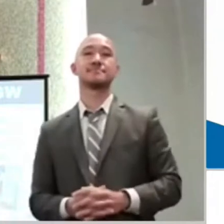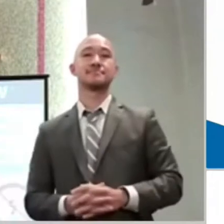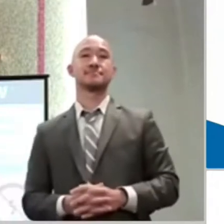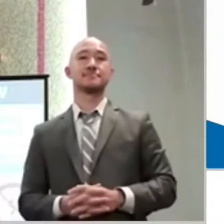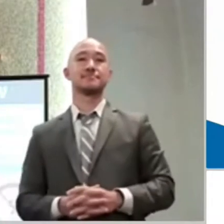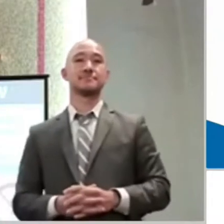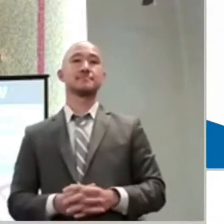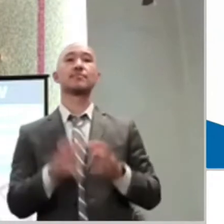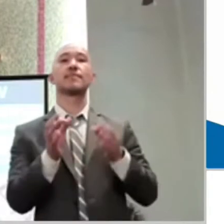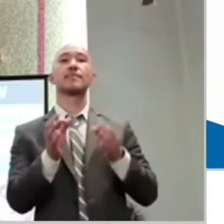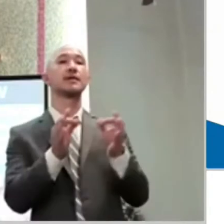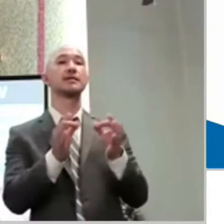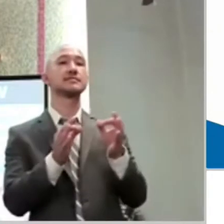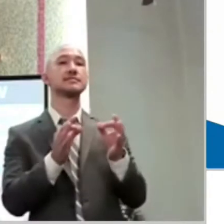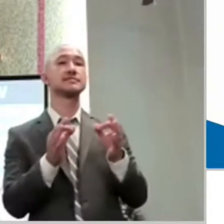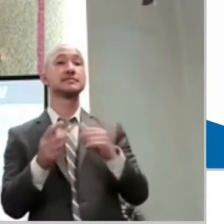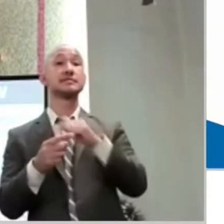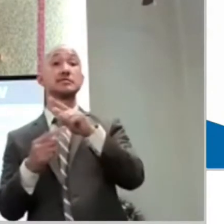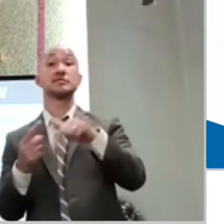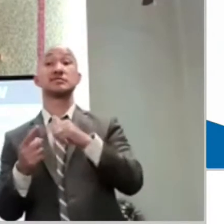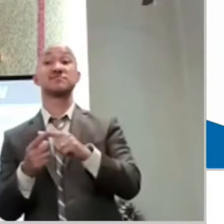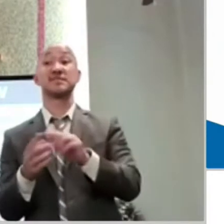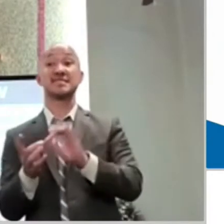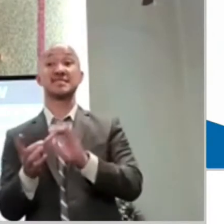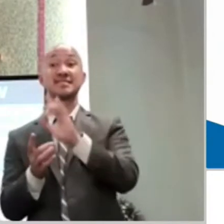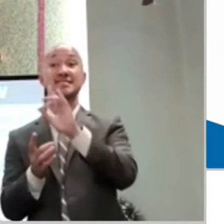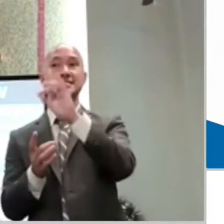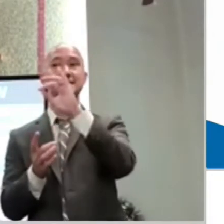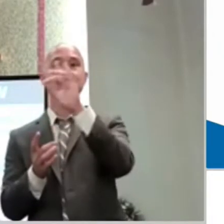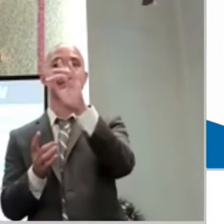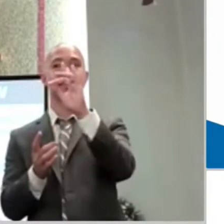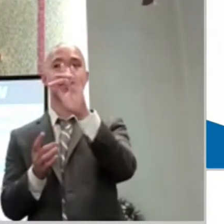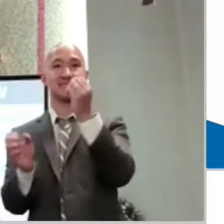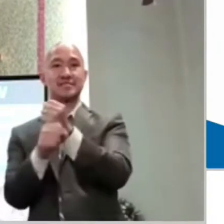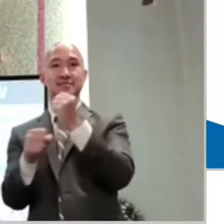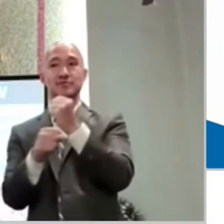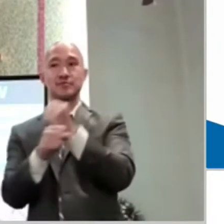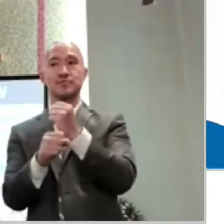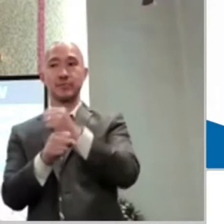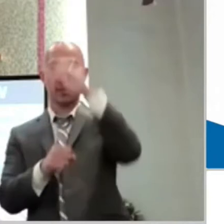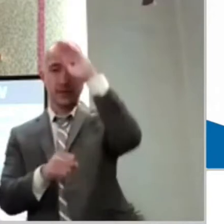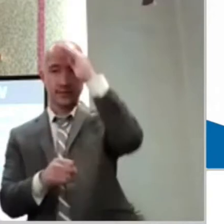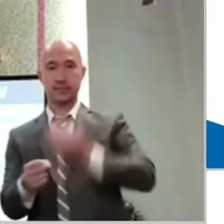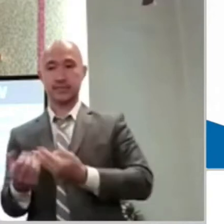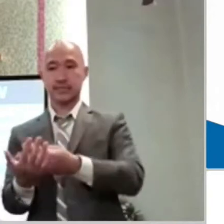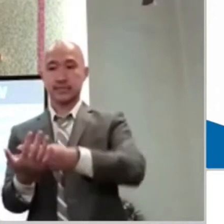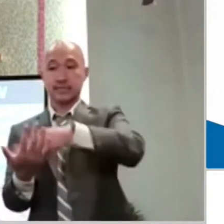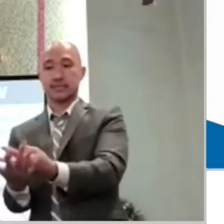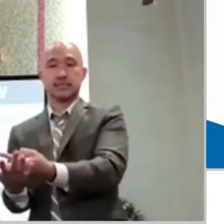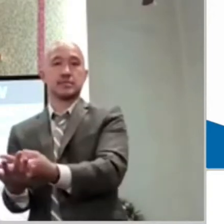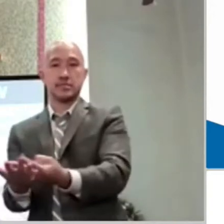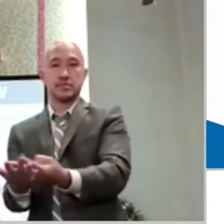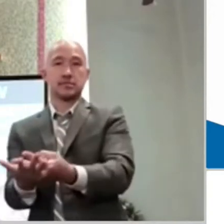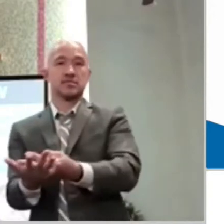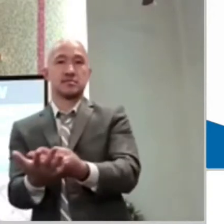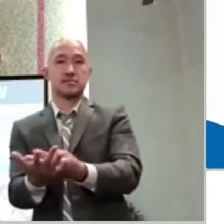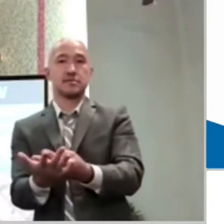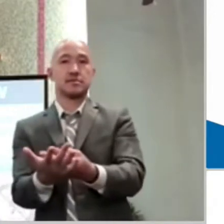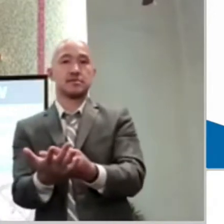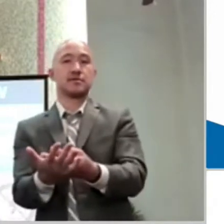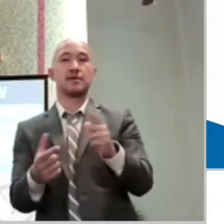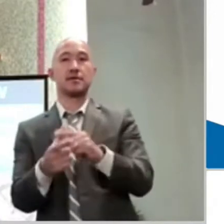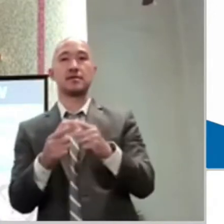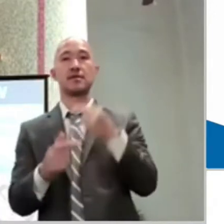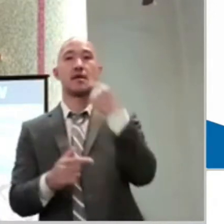He explains here, whenever the spirit brings on a seizure, it throws him to the ground. Then he foams at the